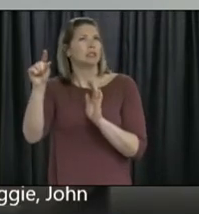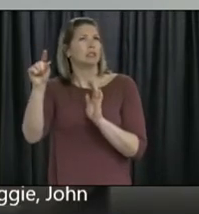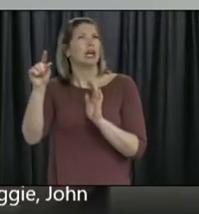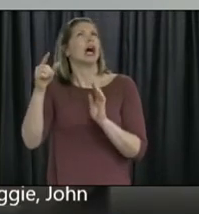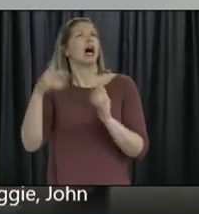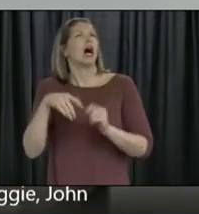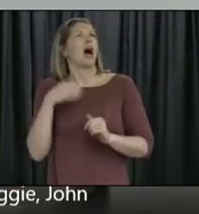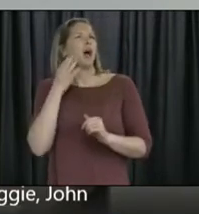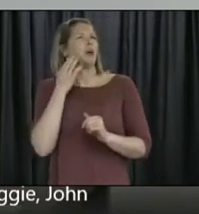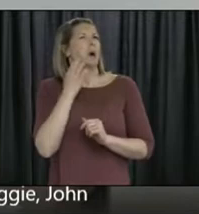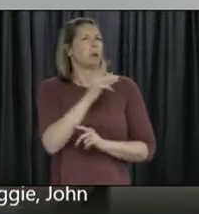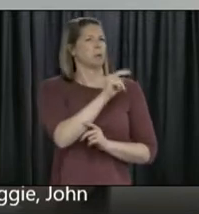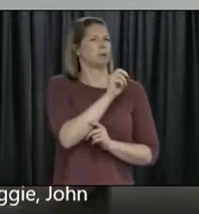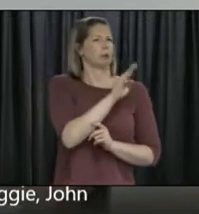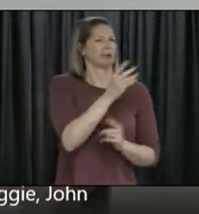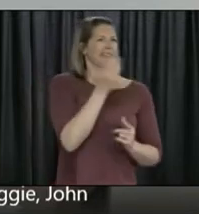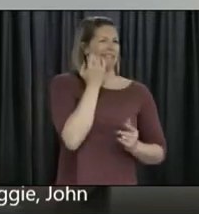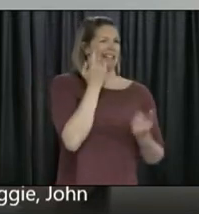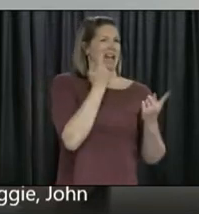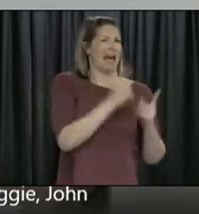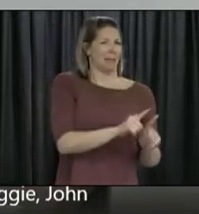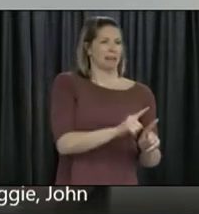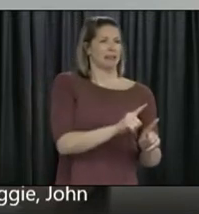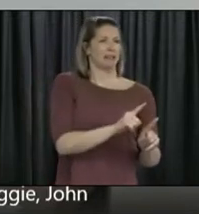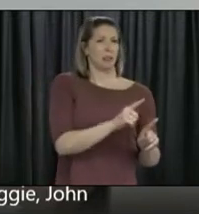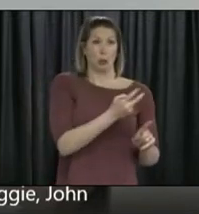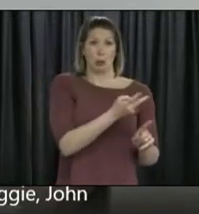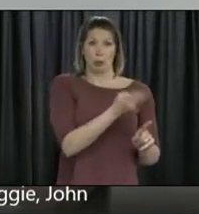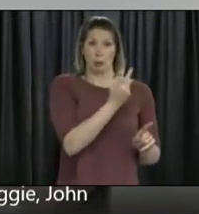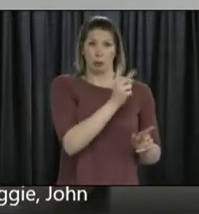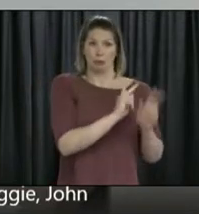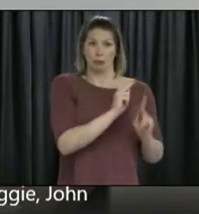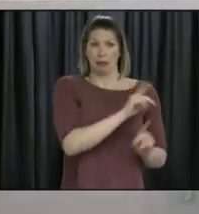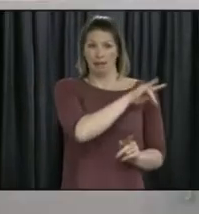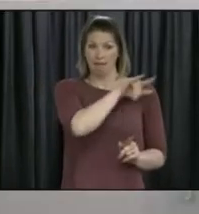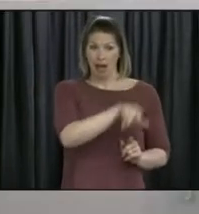cases that New Brunswick had. Okay. Thank you.